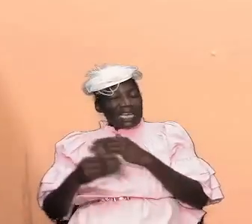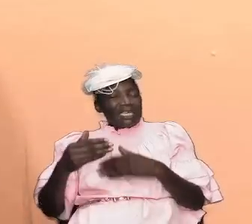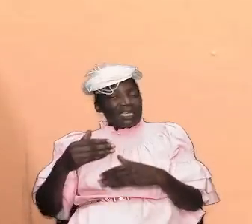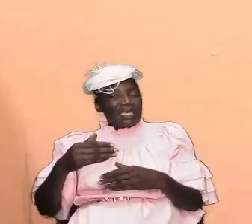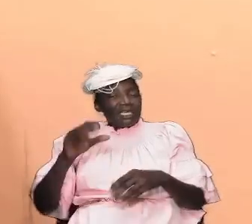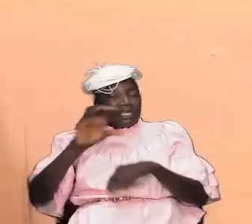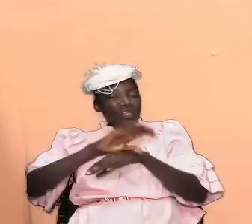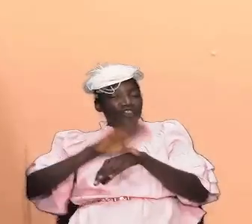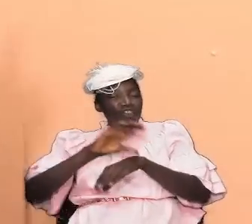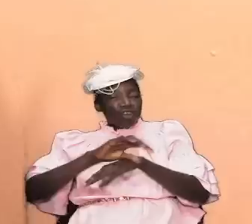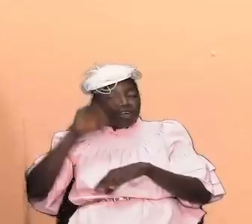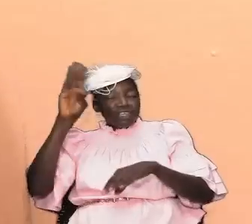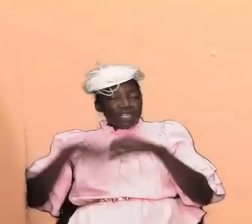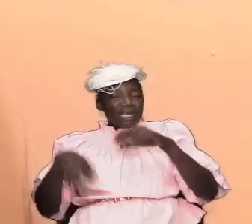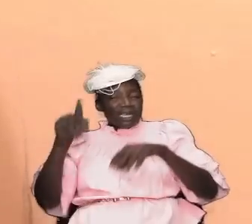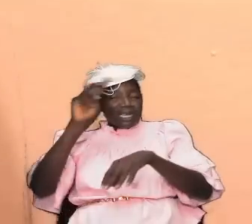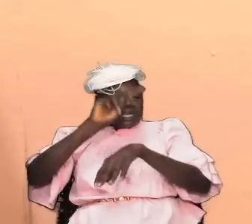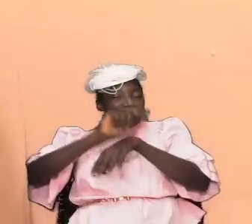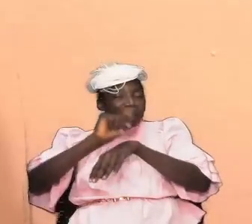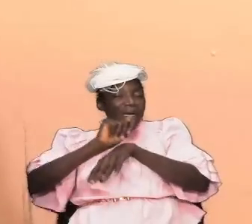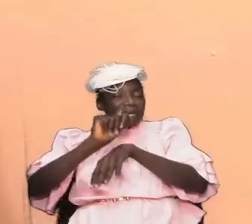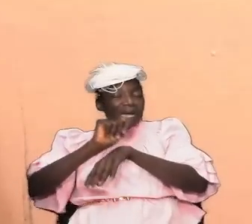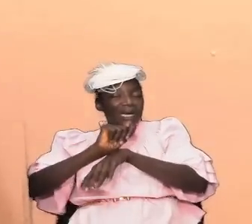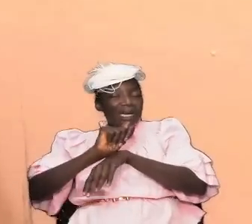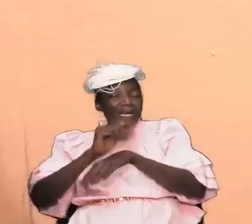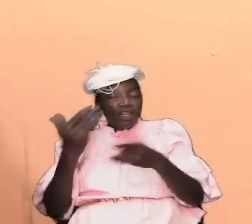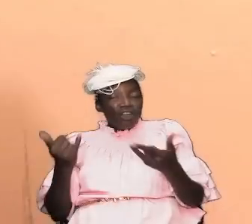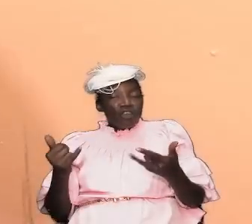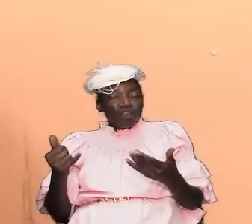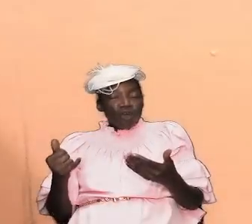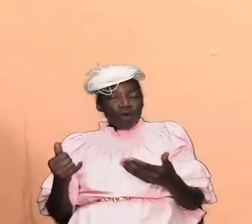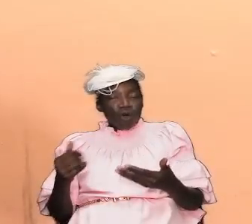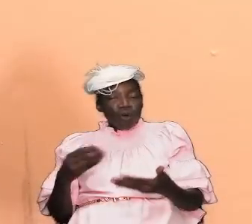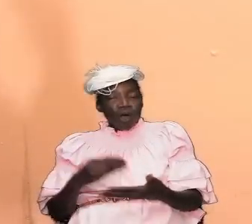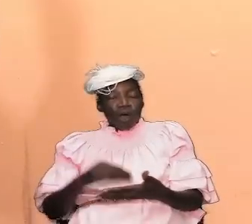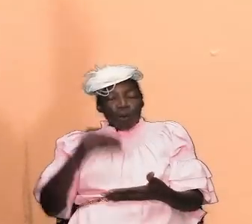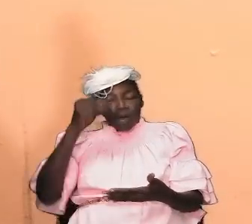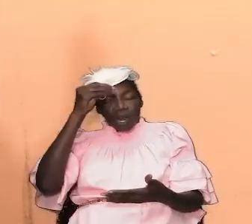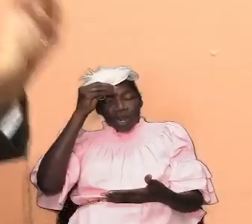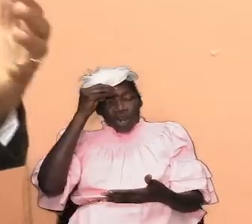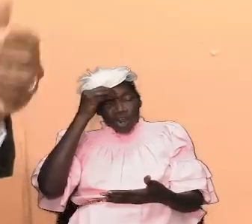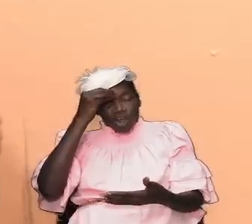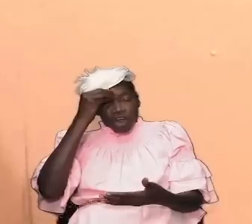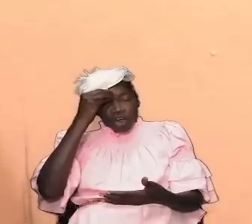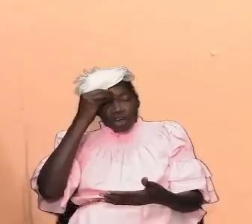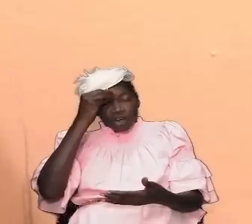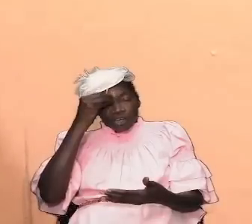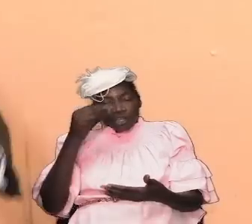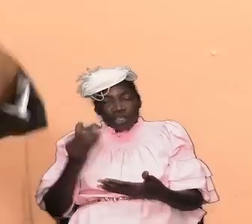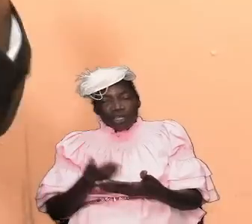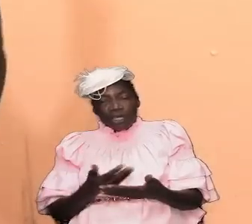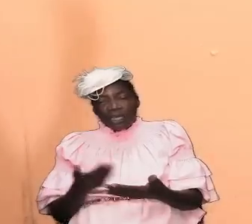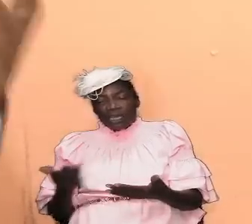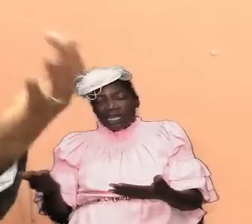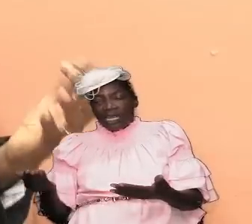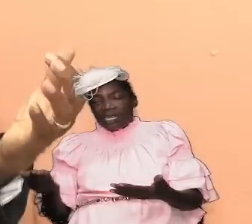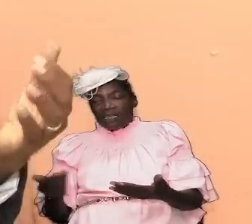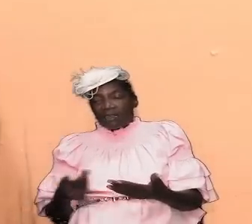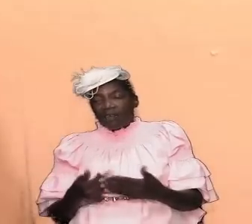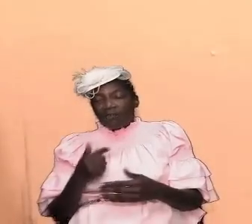was a type so we are going to learn some things brothers and sisters from the type what was